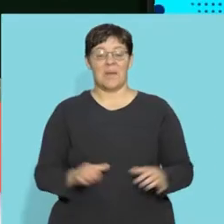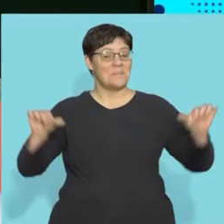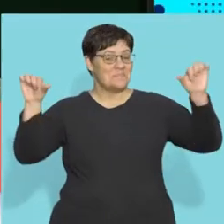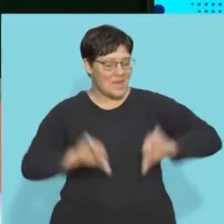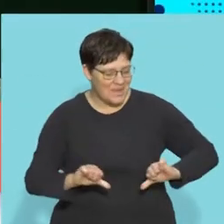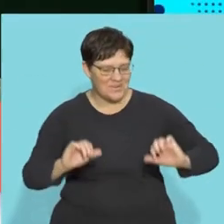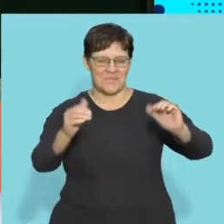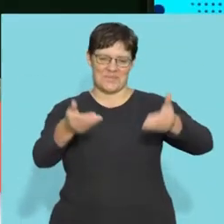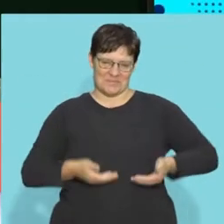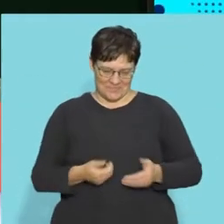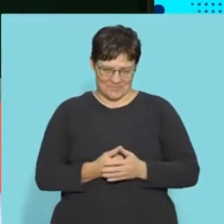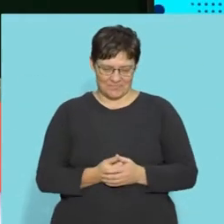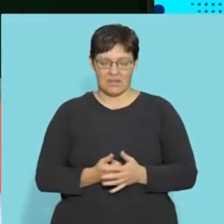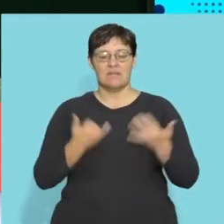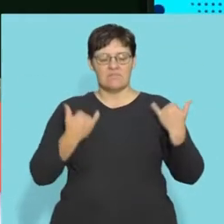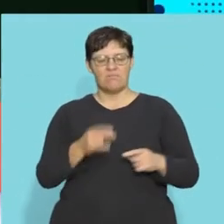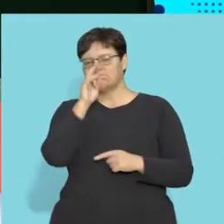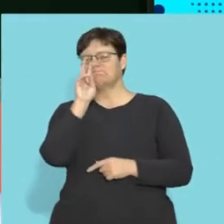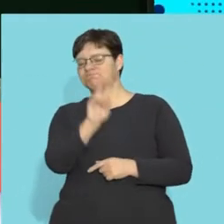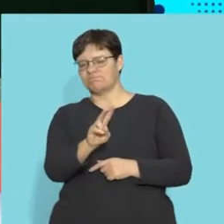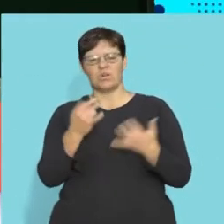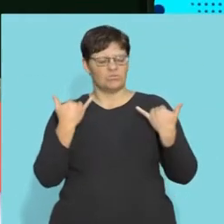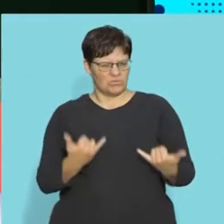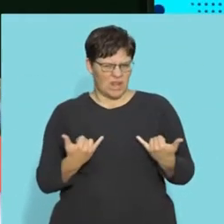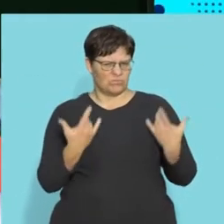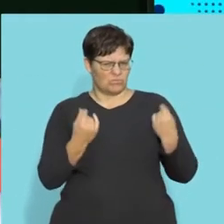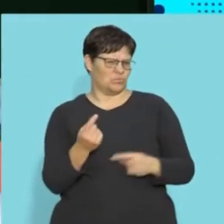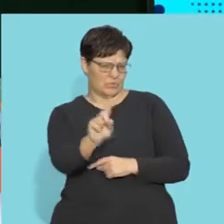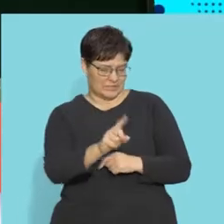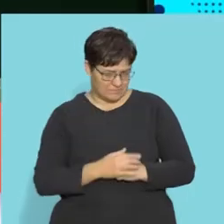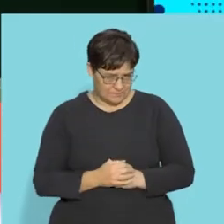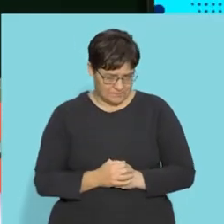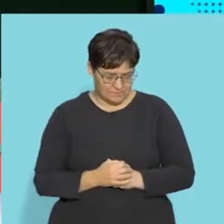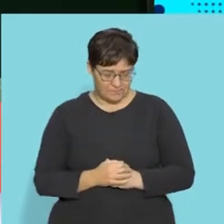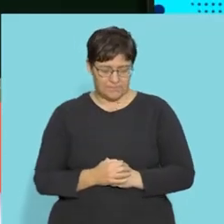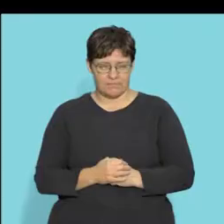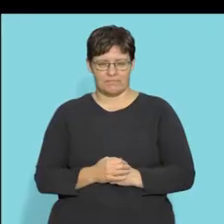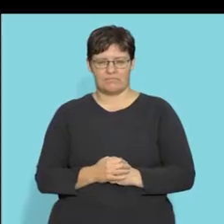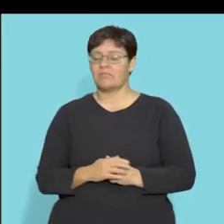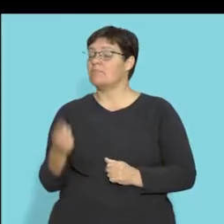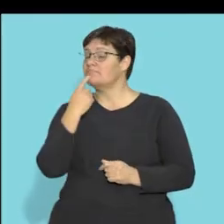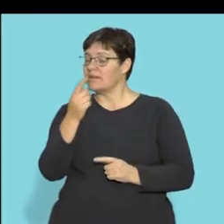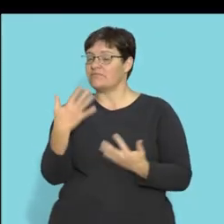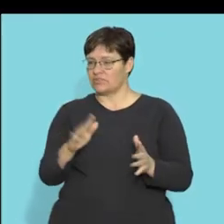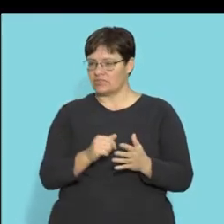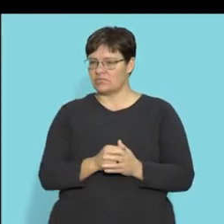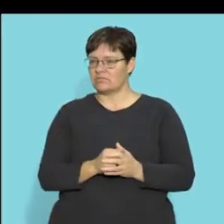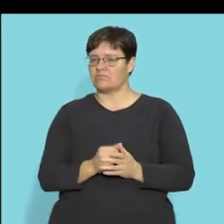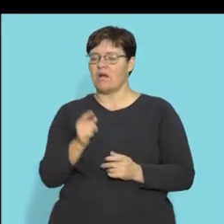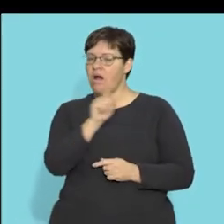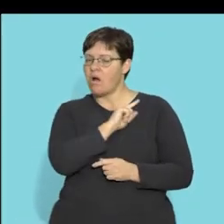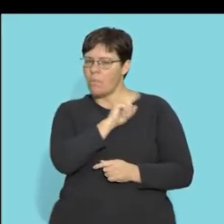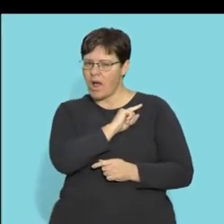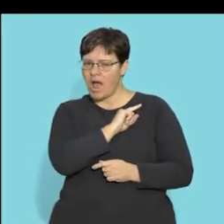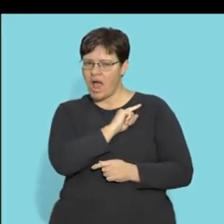Welcome back guys from the ad break. Now let's see what we are going to do now. So like I said, we did the